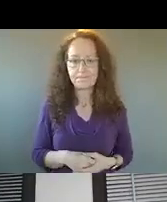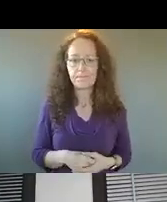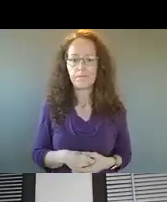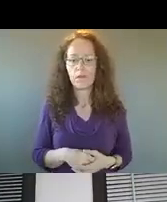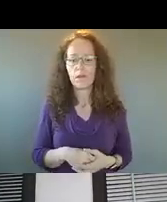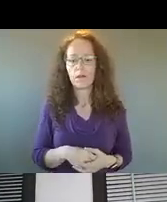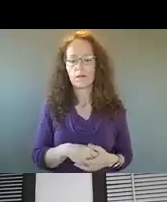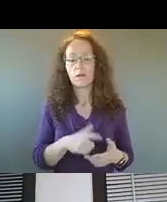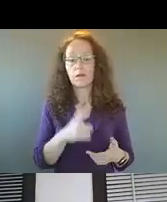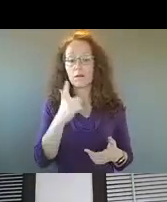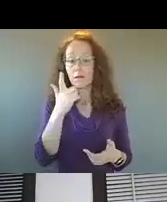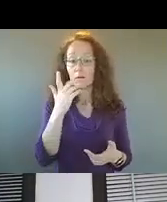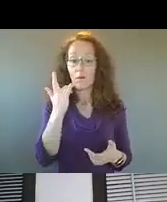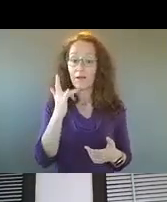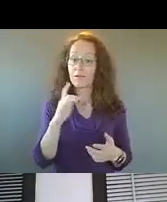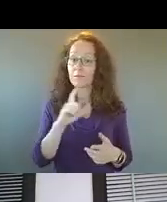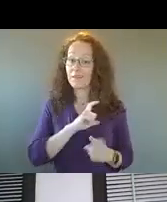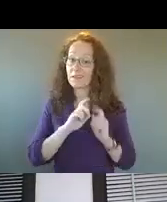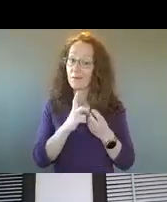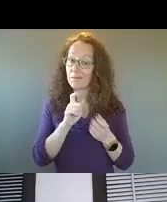in this transformational process with the police department.